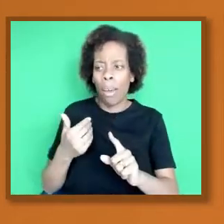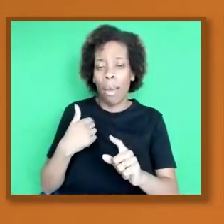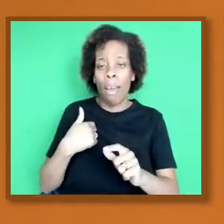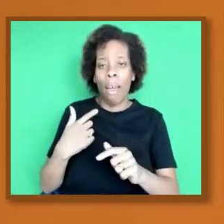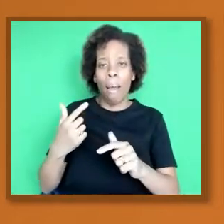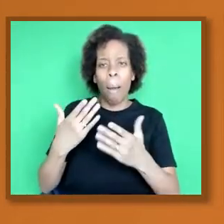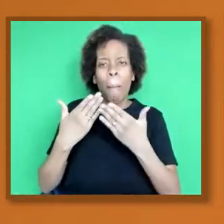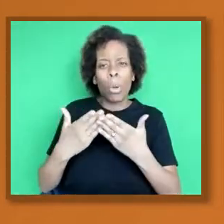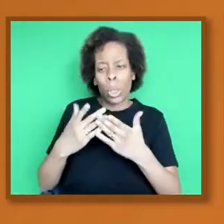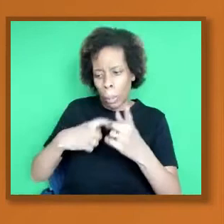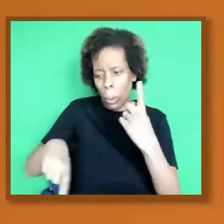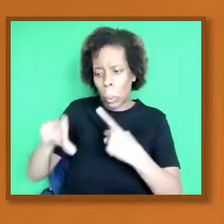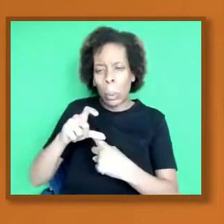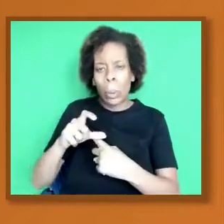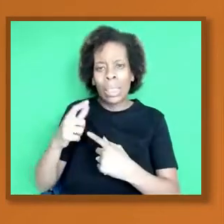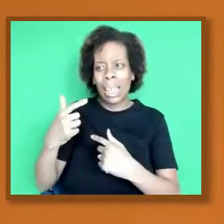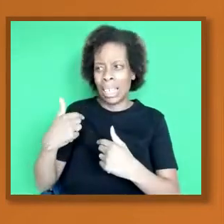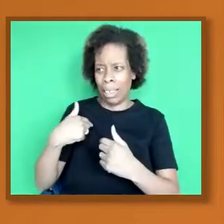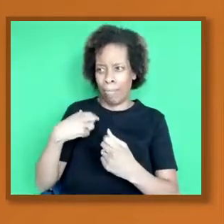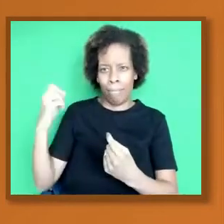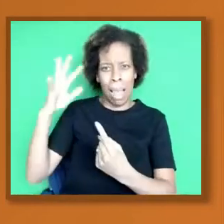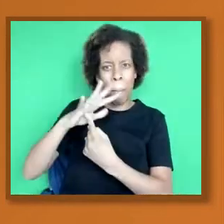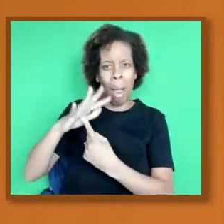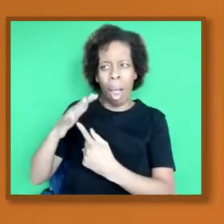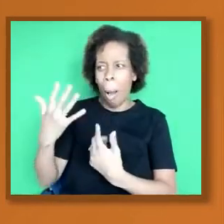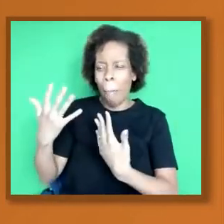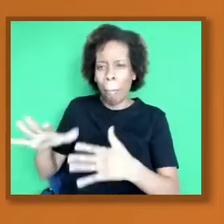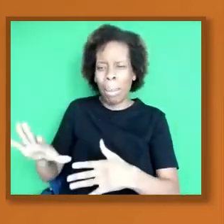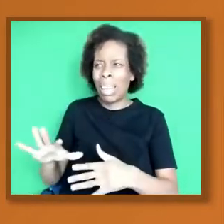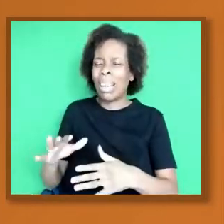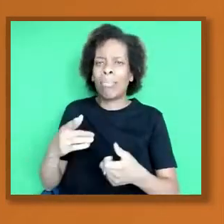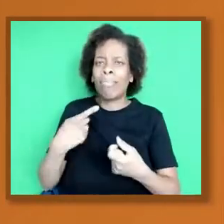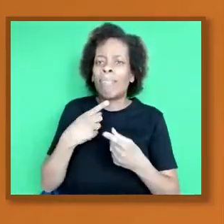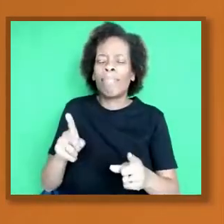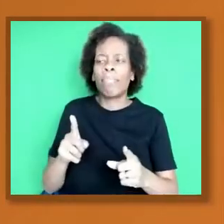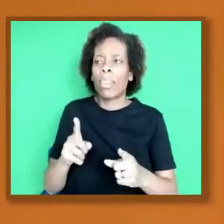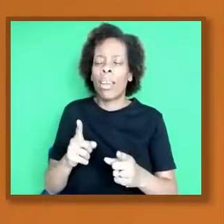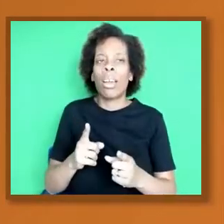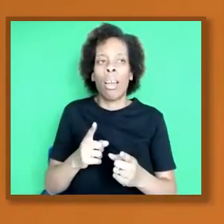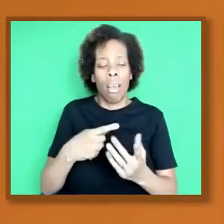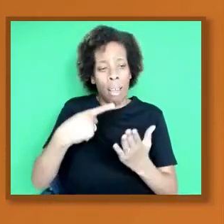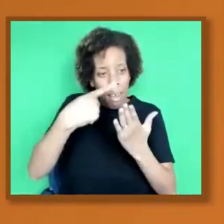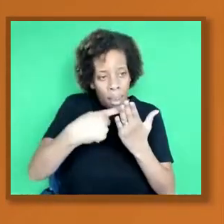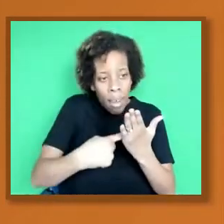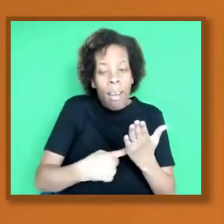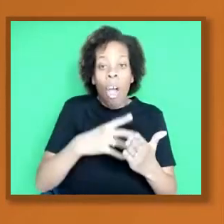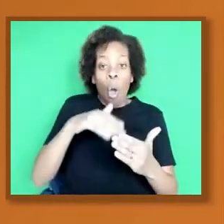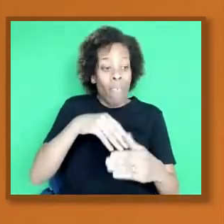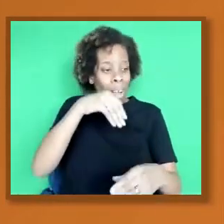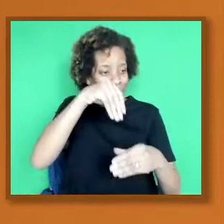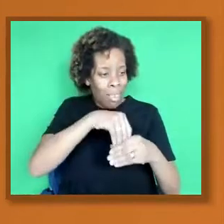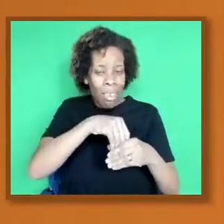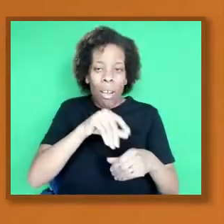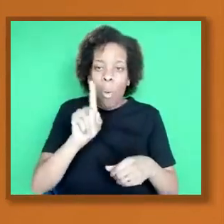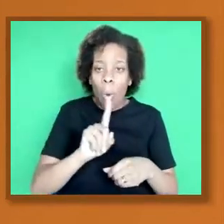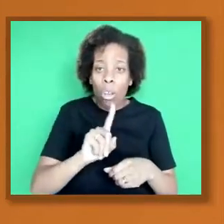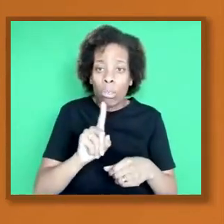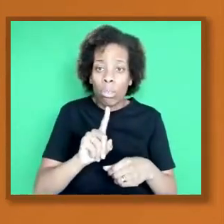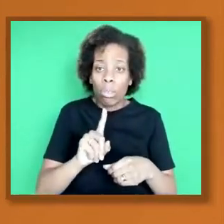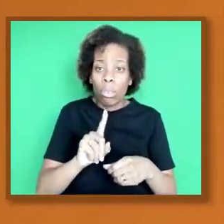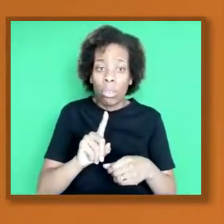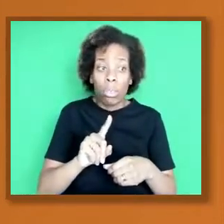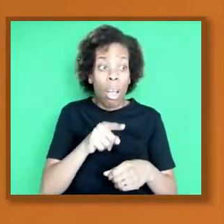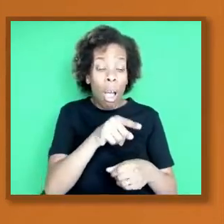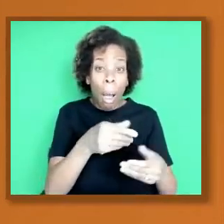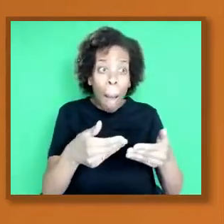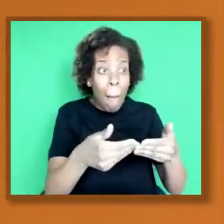in. And again, similarly, the design in terms of using fetal cells, no. So I just want to make those points